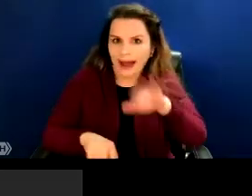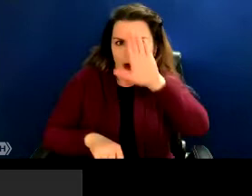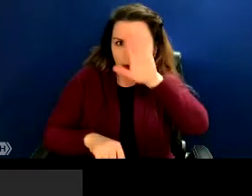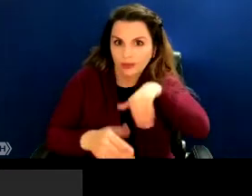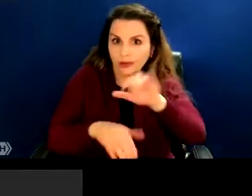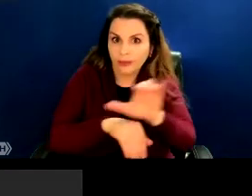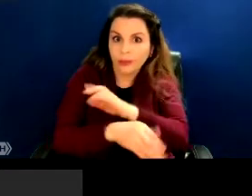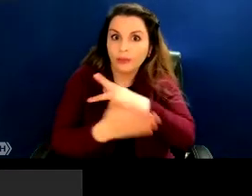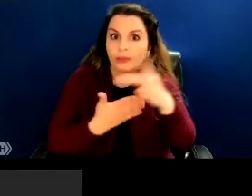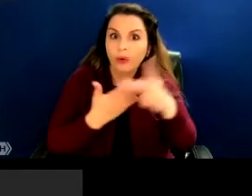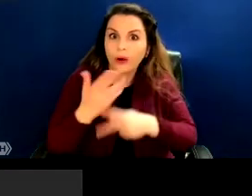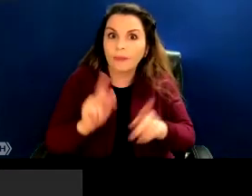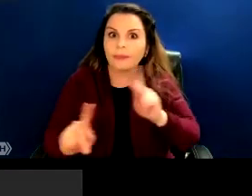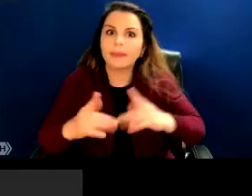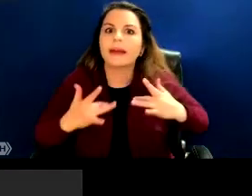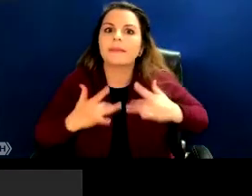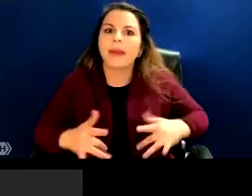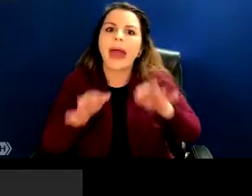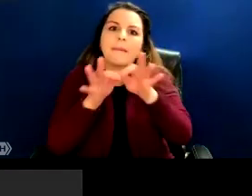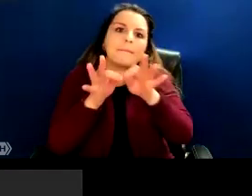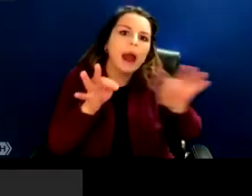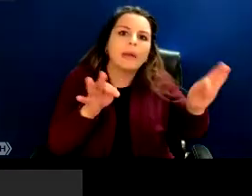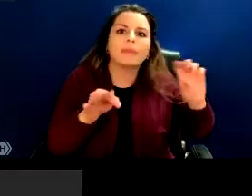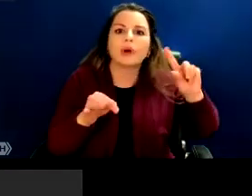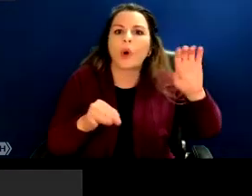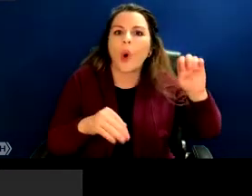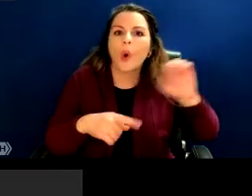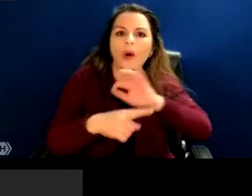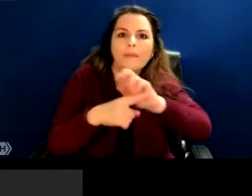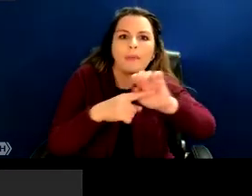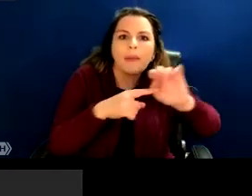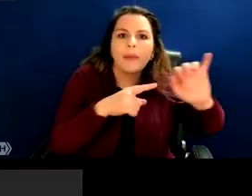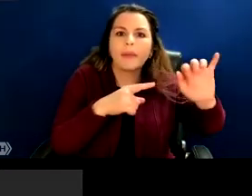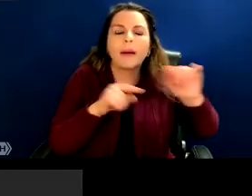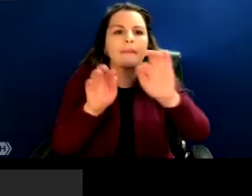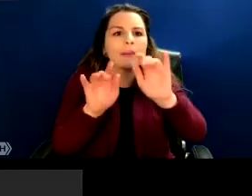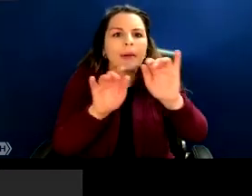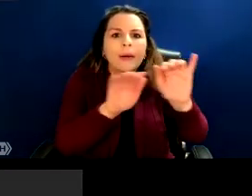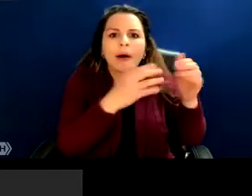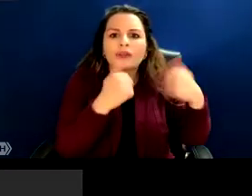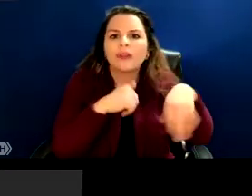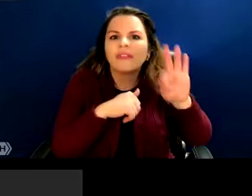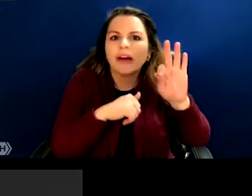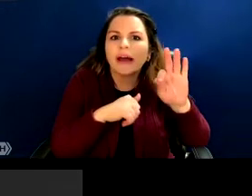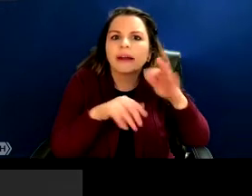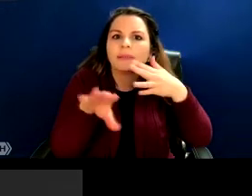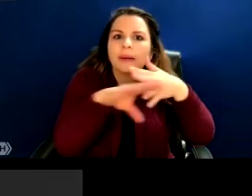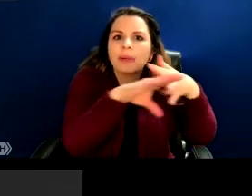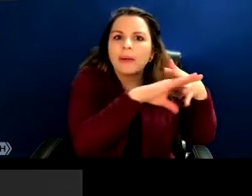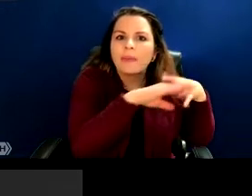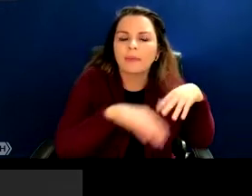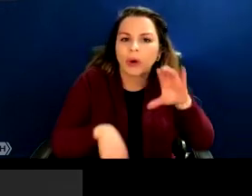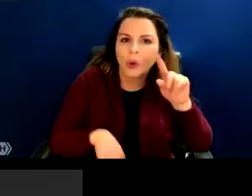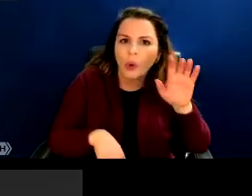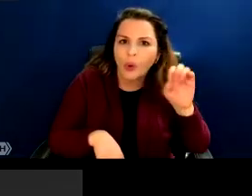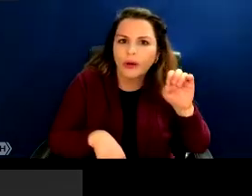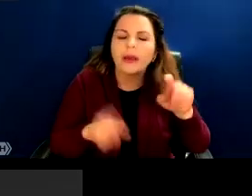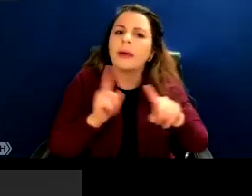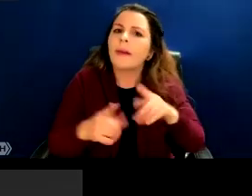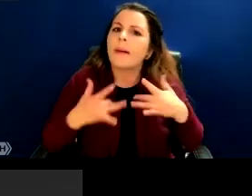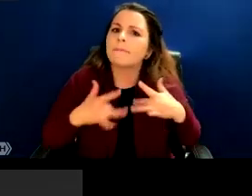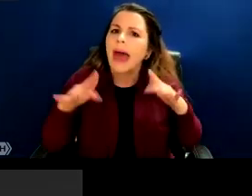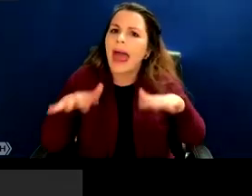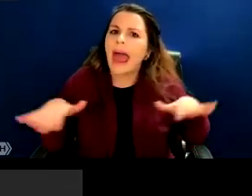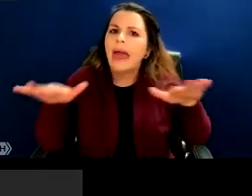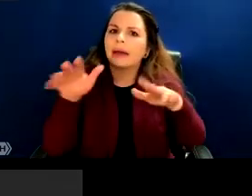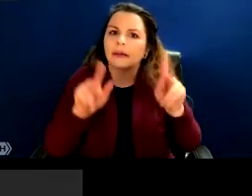programmers who might put in a string of code to look for mistakes or breaks in the code. But for the most part,